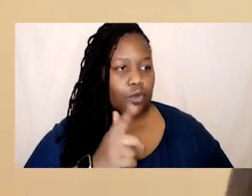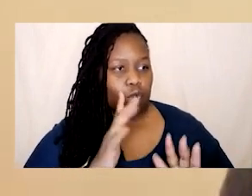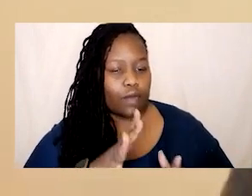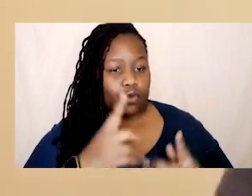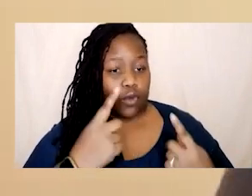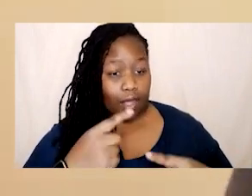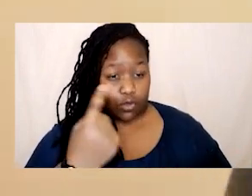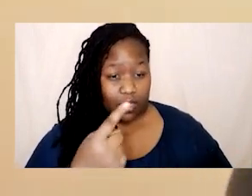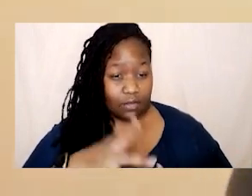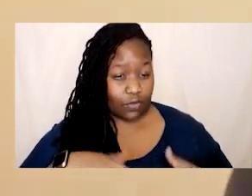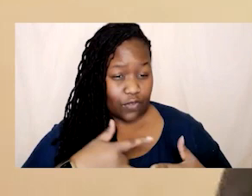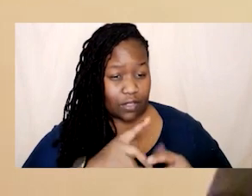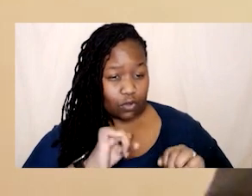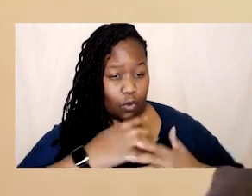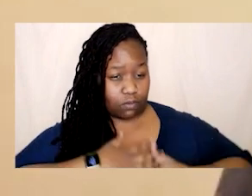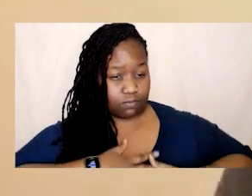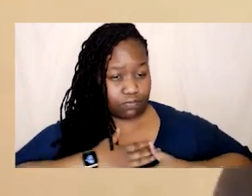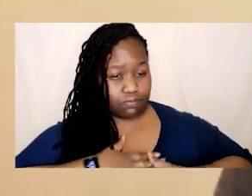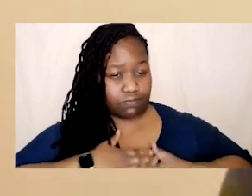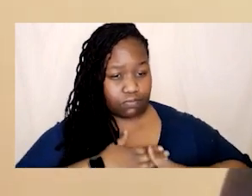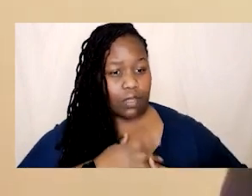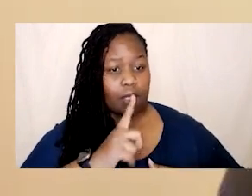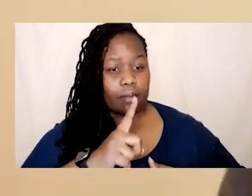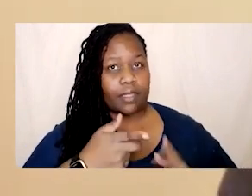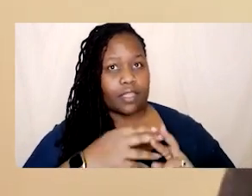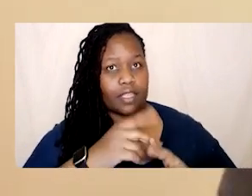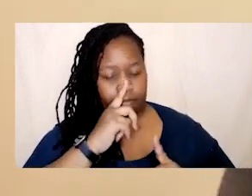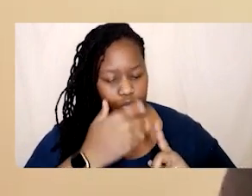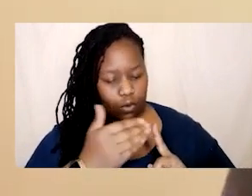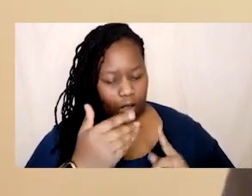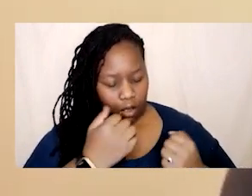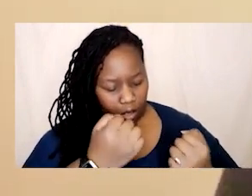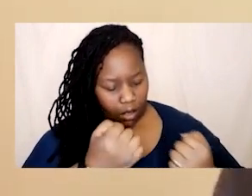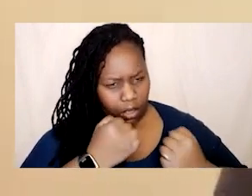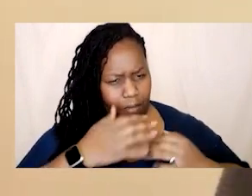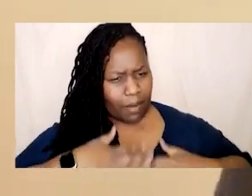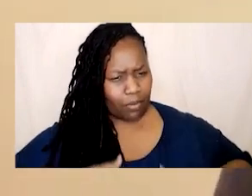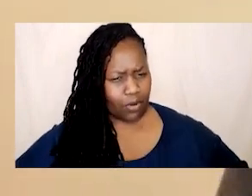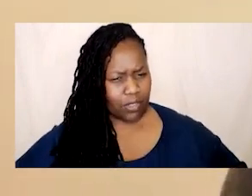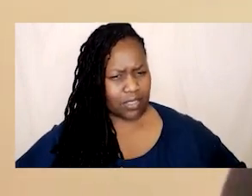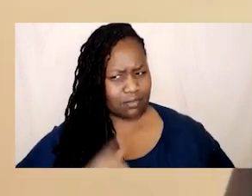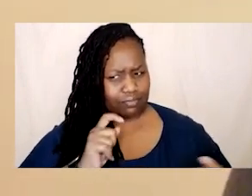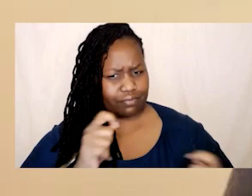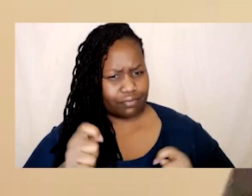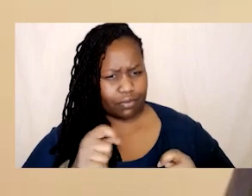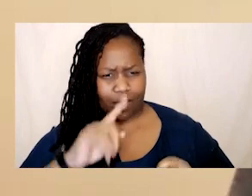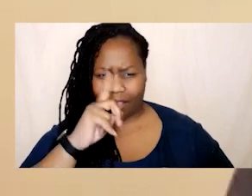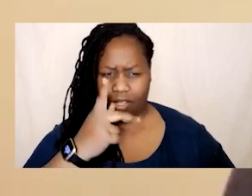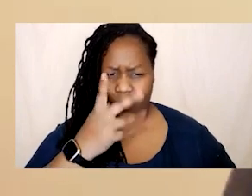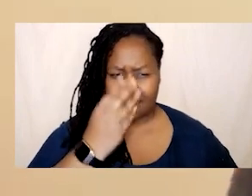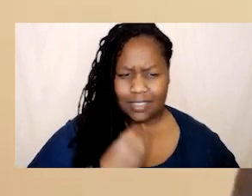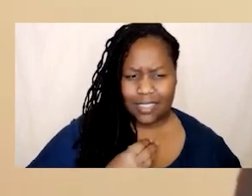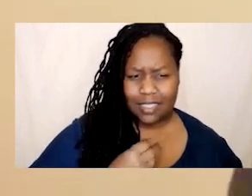but if you notice as martha said your body changing if you notice that now i can't sleep my appetite is off